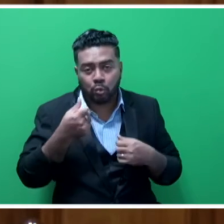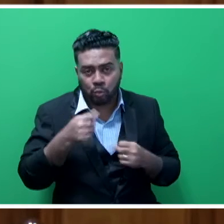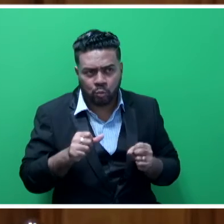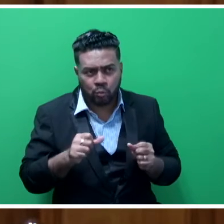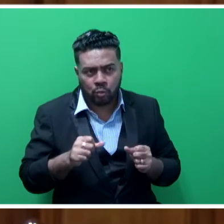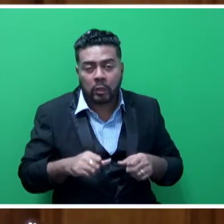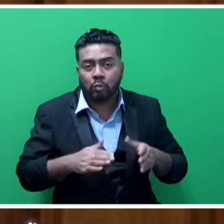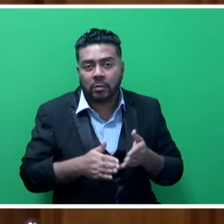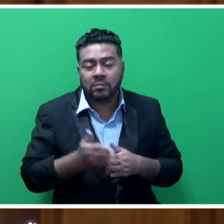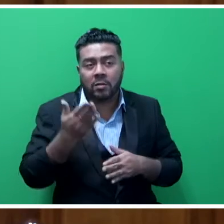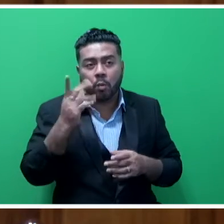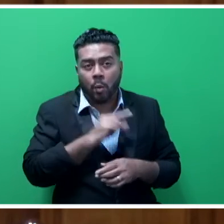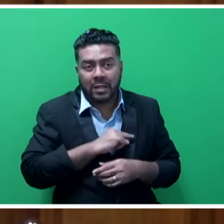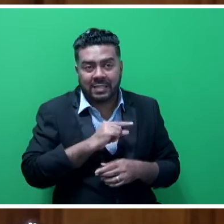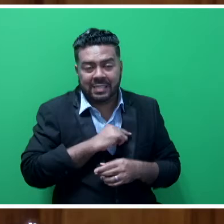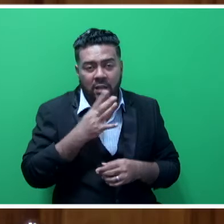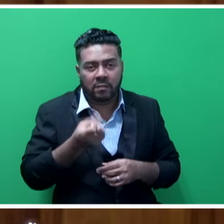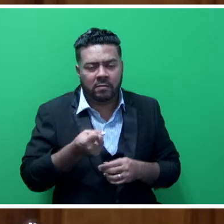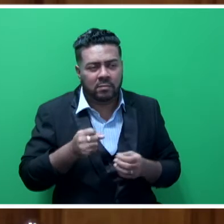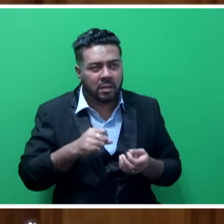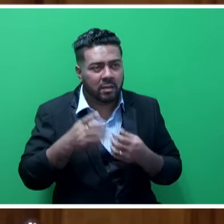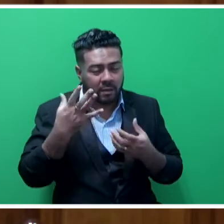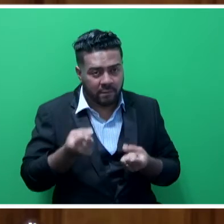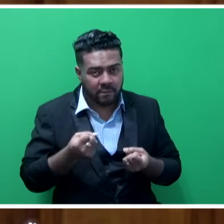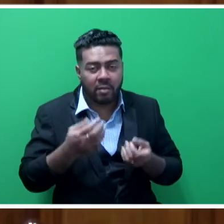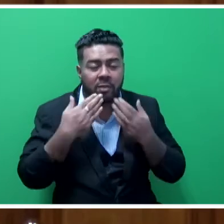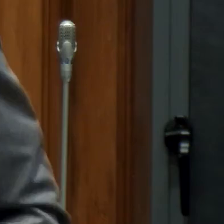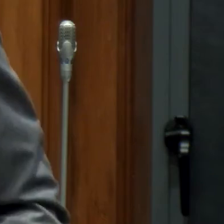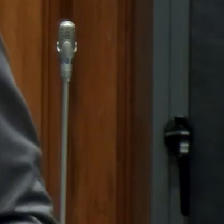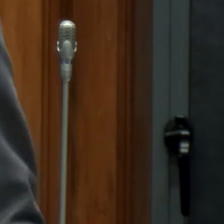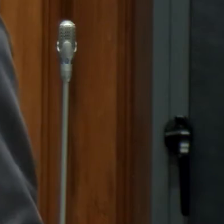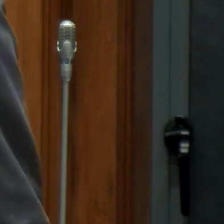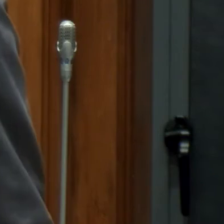of the assets that they are expected to maintain and develop. Thank you, Mr. Speaker.